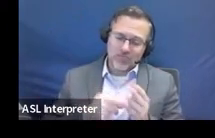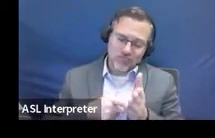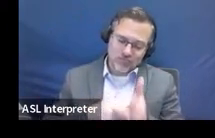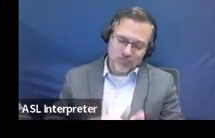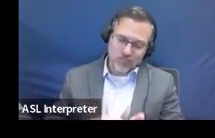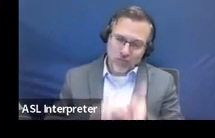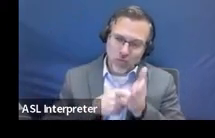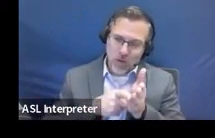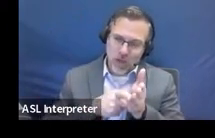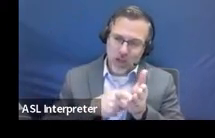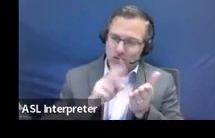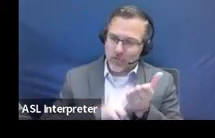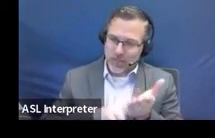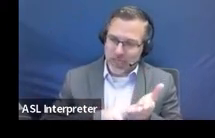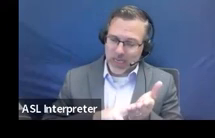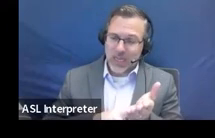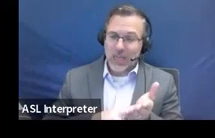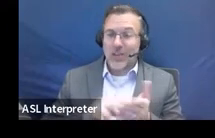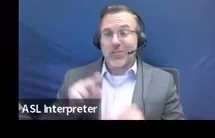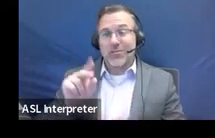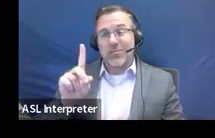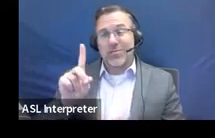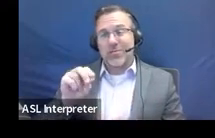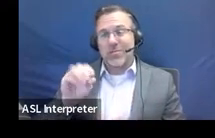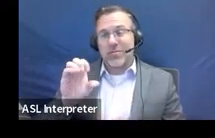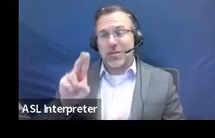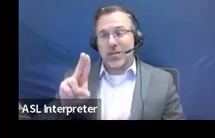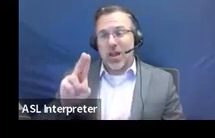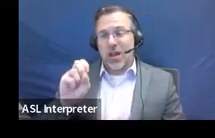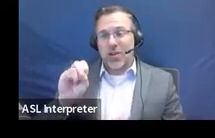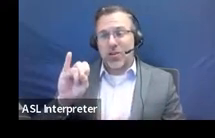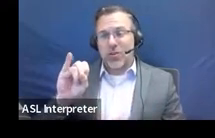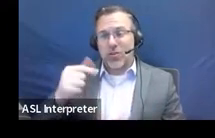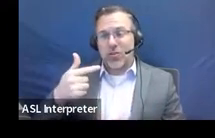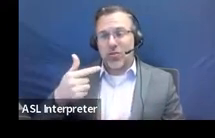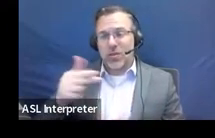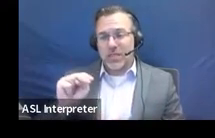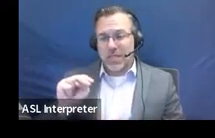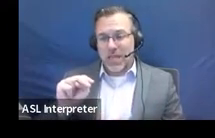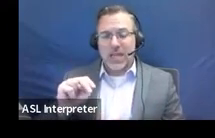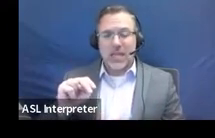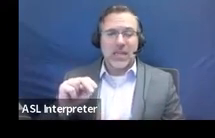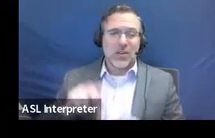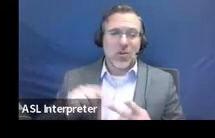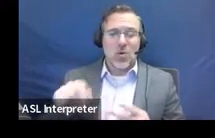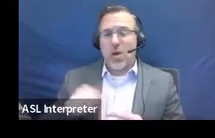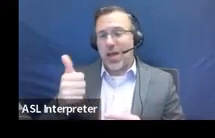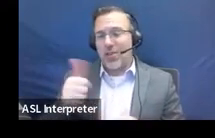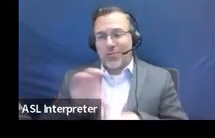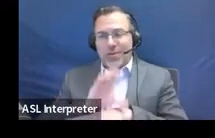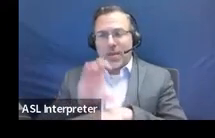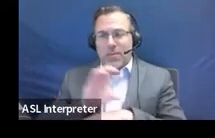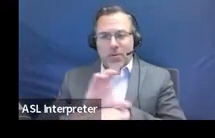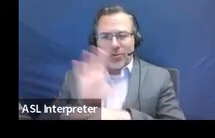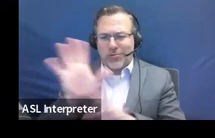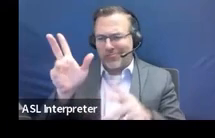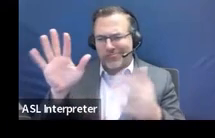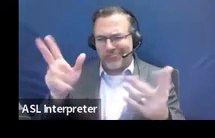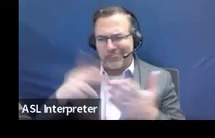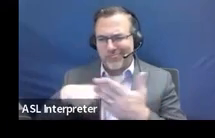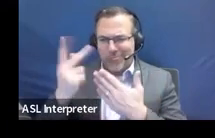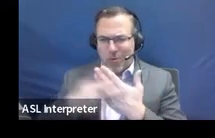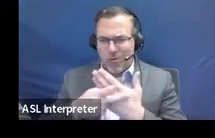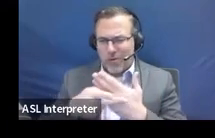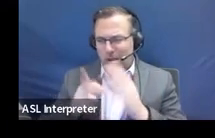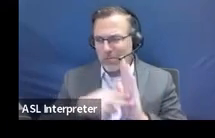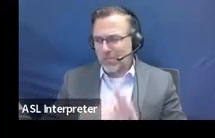this document, whether it's DocuSign or some other electronic form signature, however you all do that. And